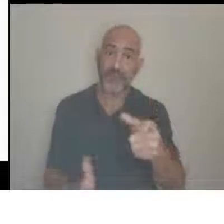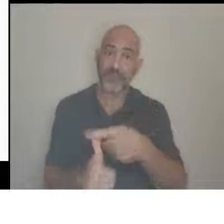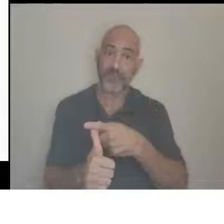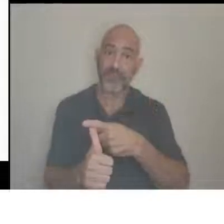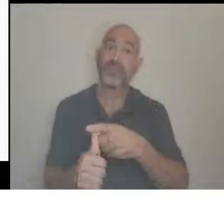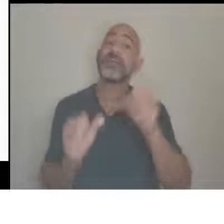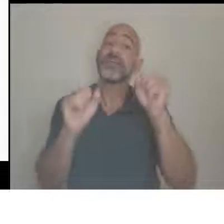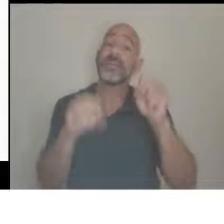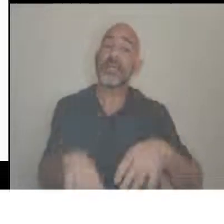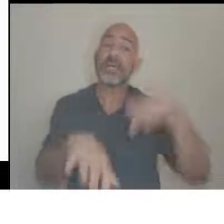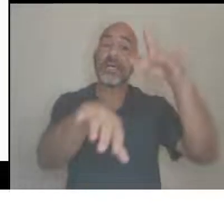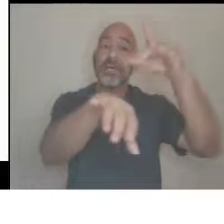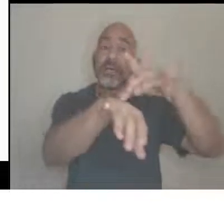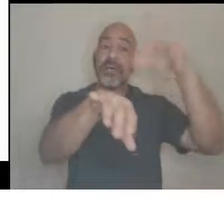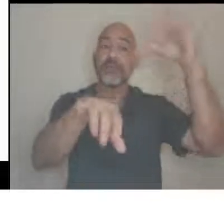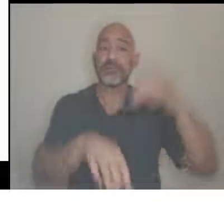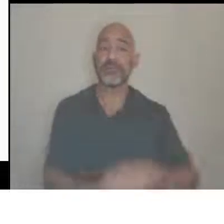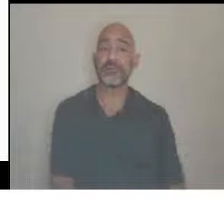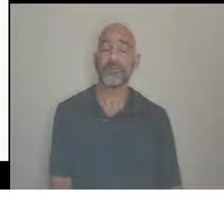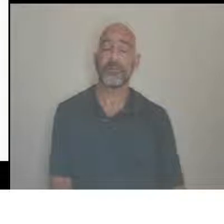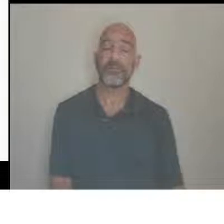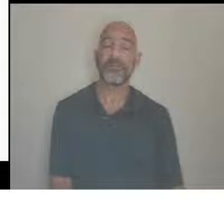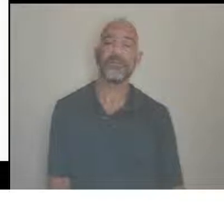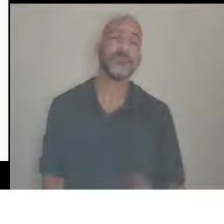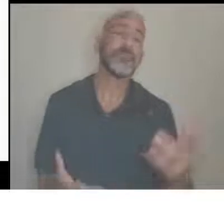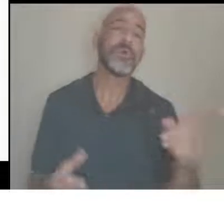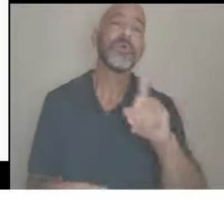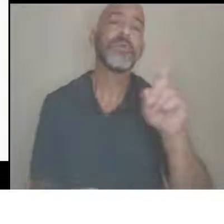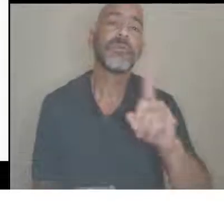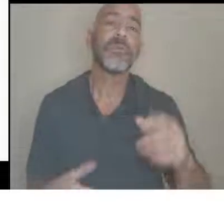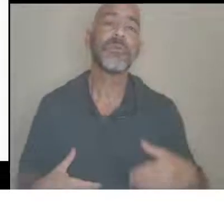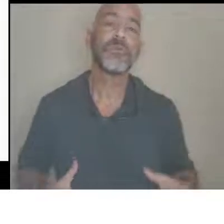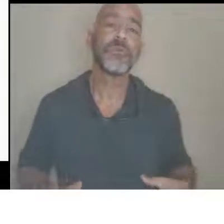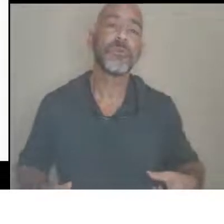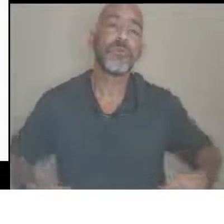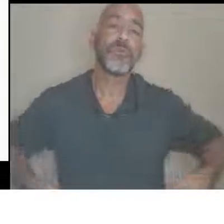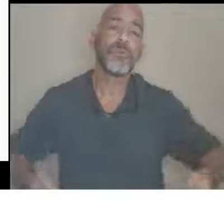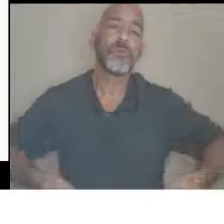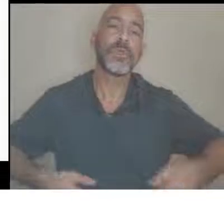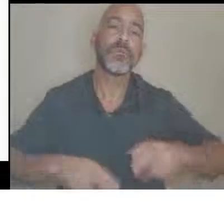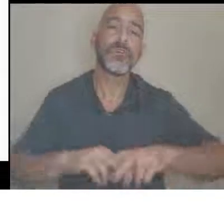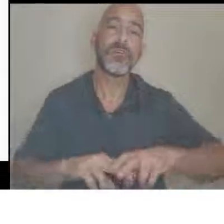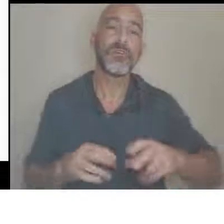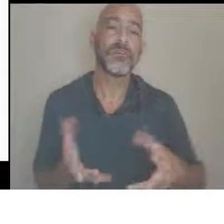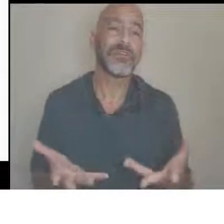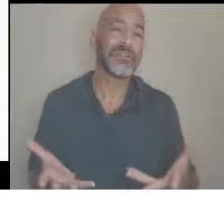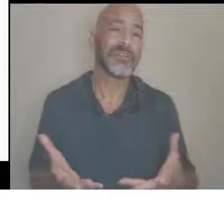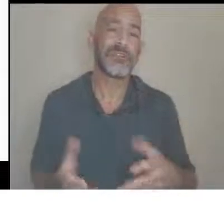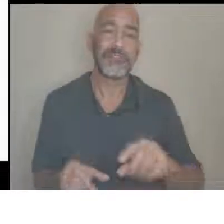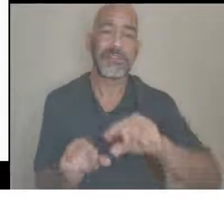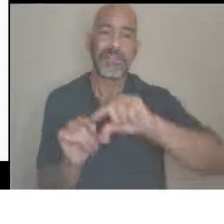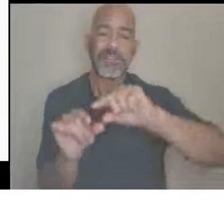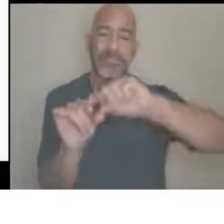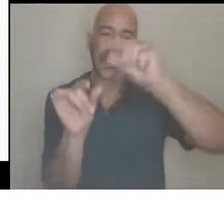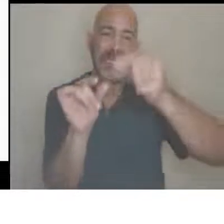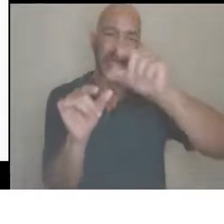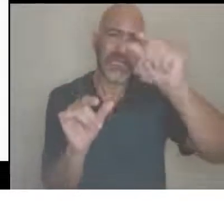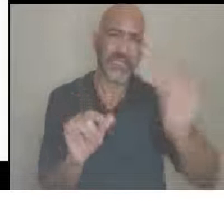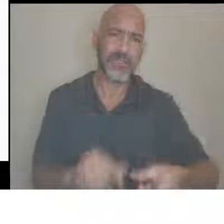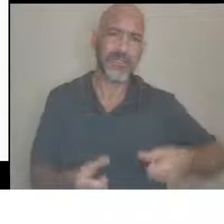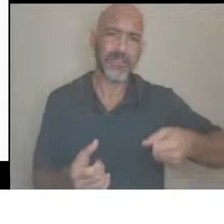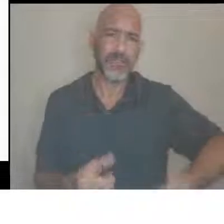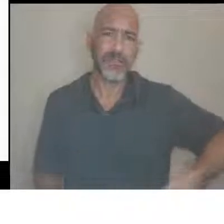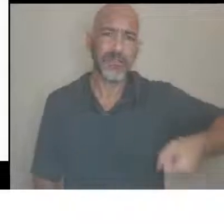or someone's cane, those are things that are incredibly